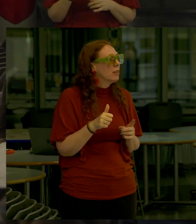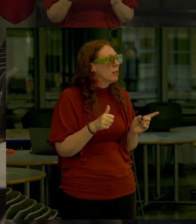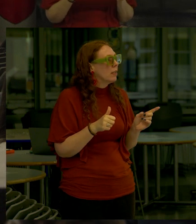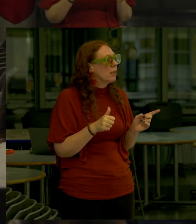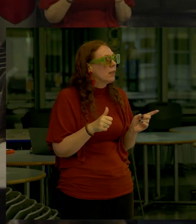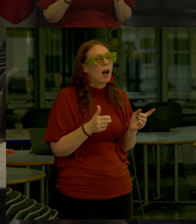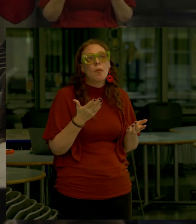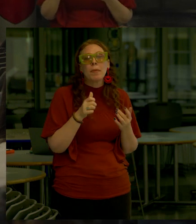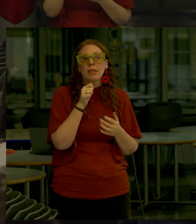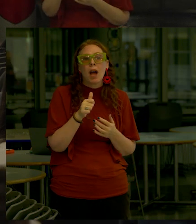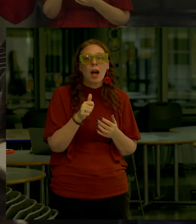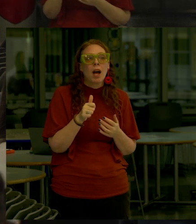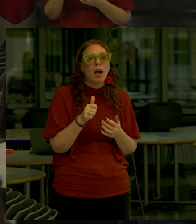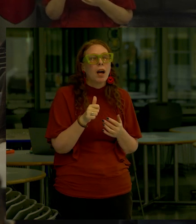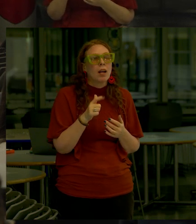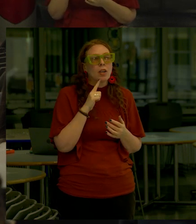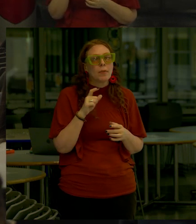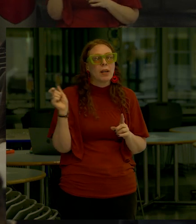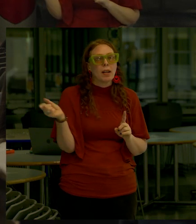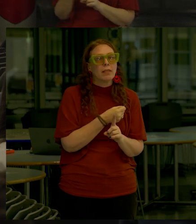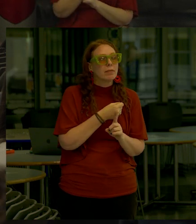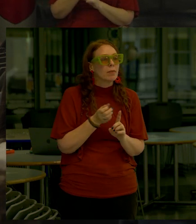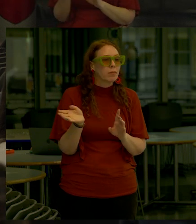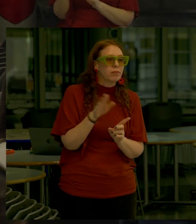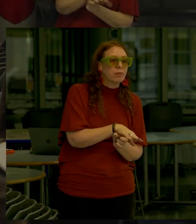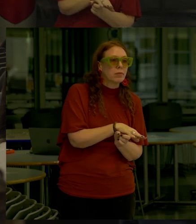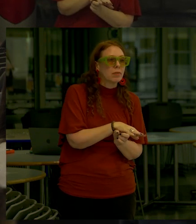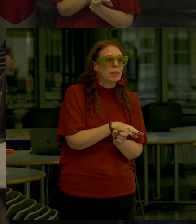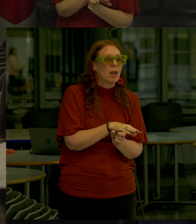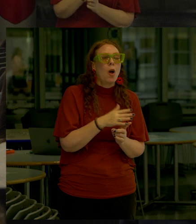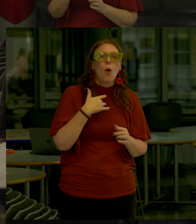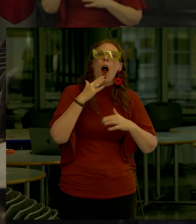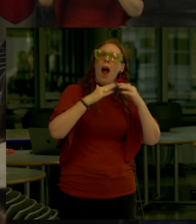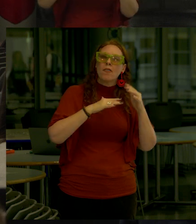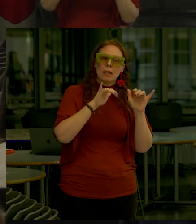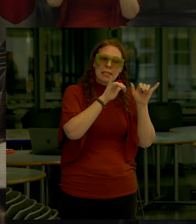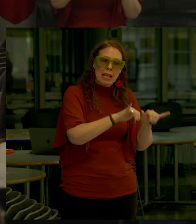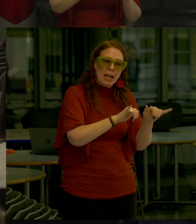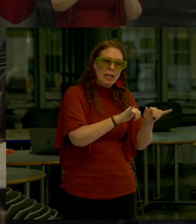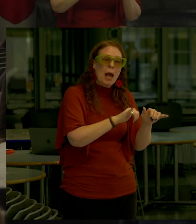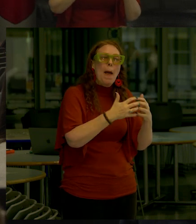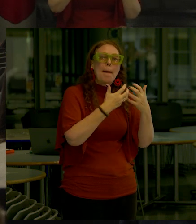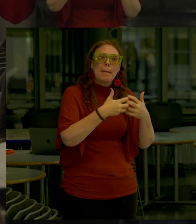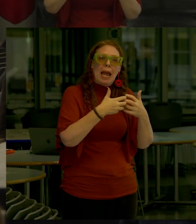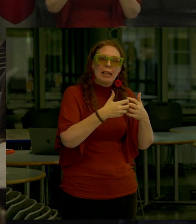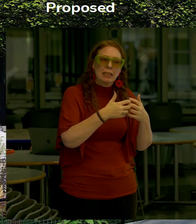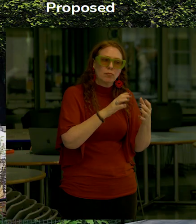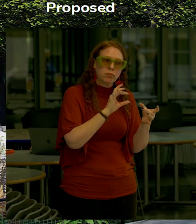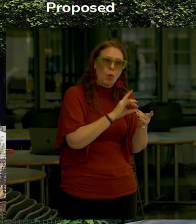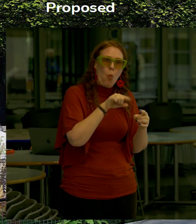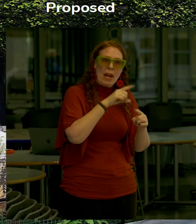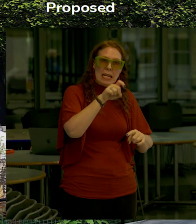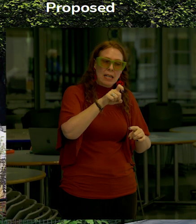going to be it's probably not going to be whacked by a snow plow so you know we're generally comfortable that that's going to remain mechanically intact so when we need it